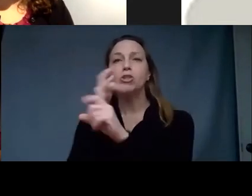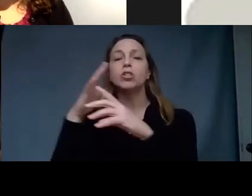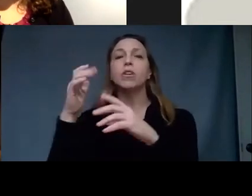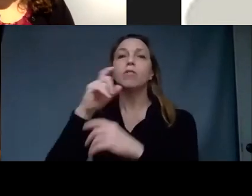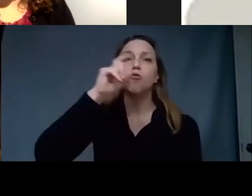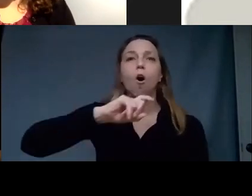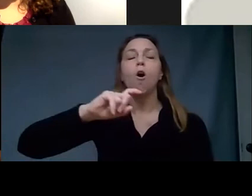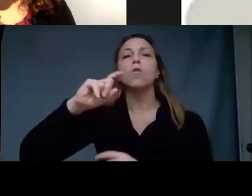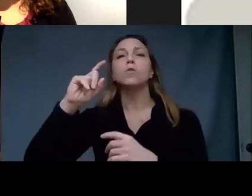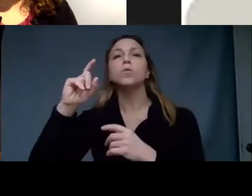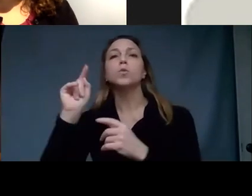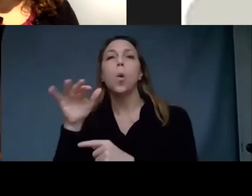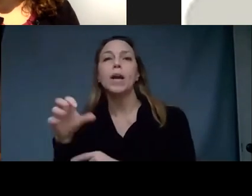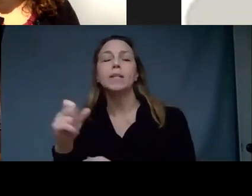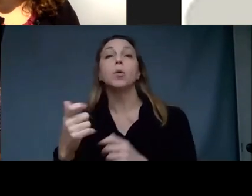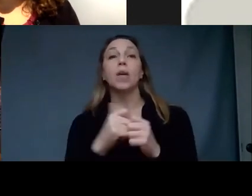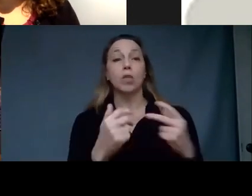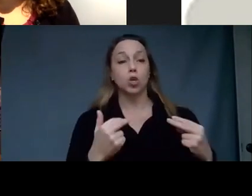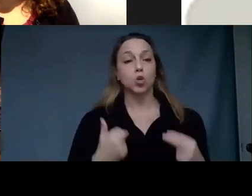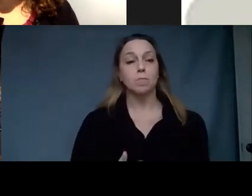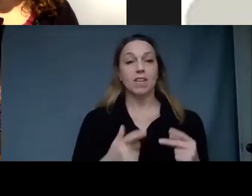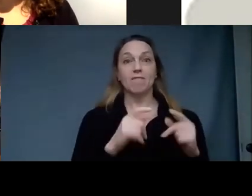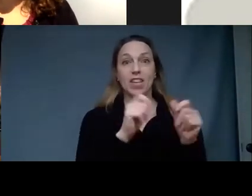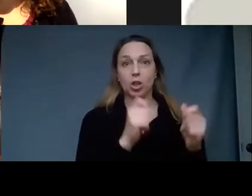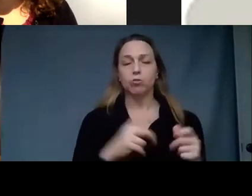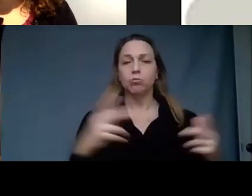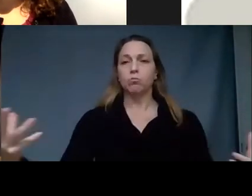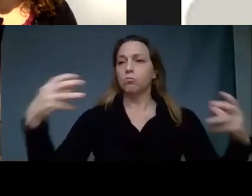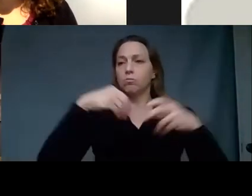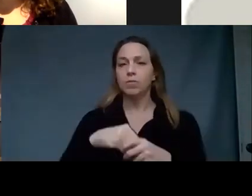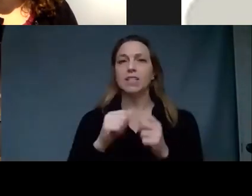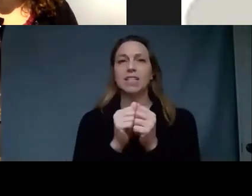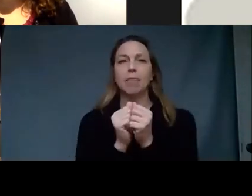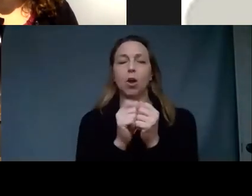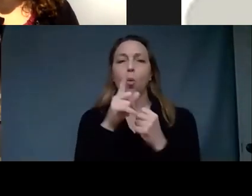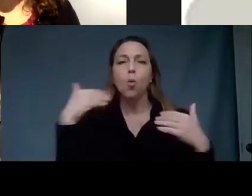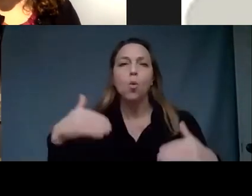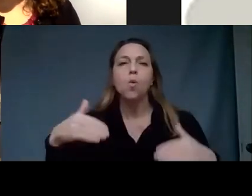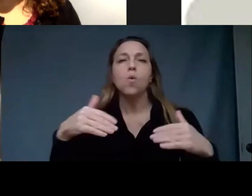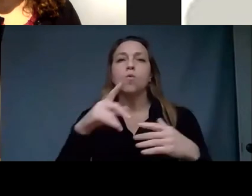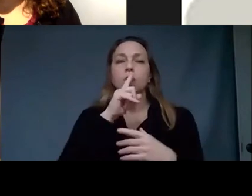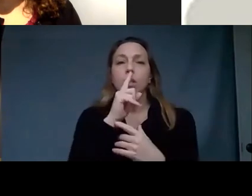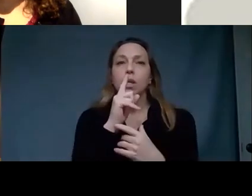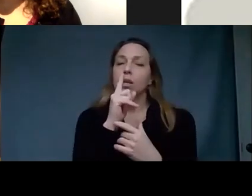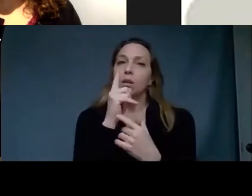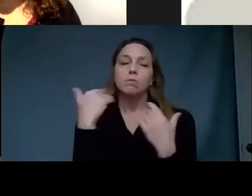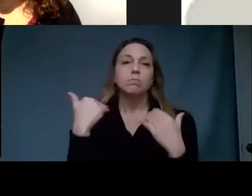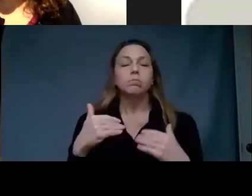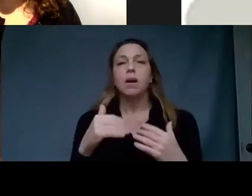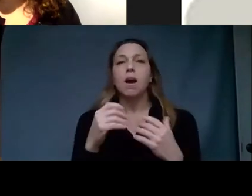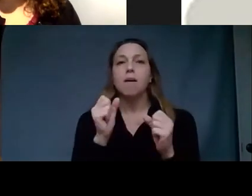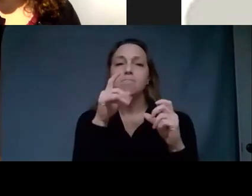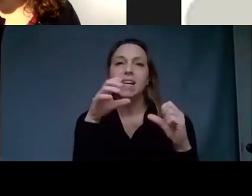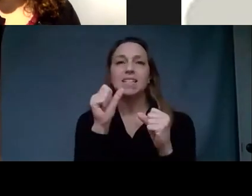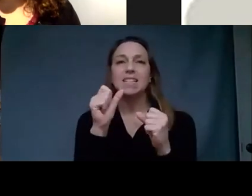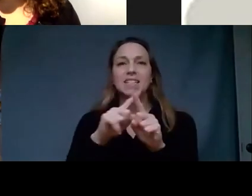figures, Lyshak draws on her experiences to conjure hauntingly elusive scenes with something of the quality of